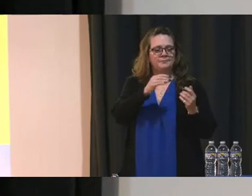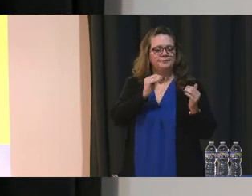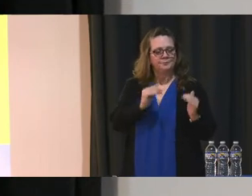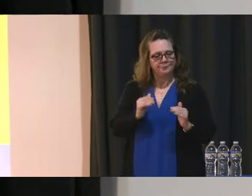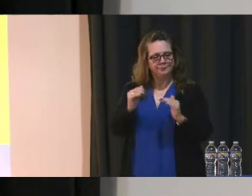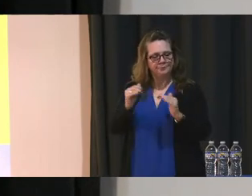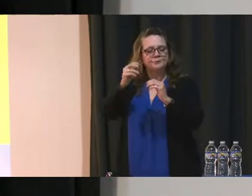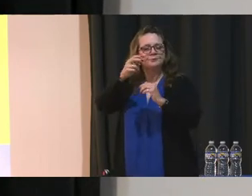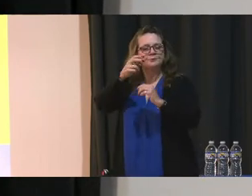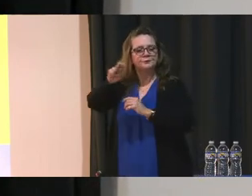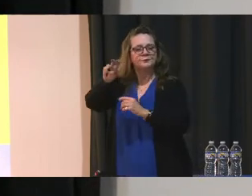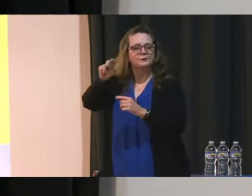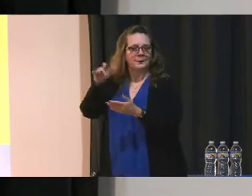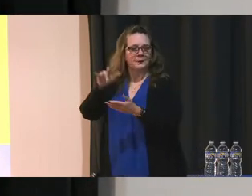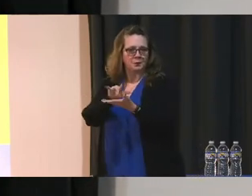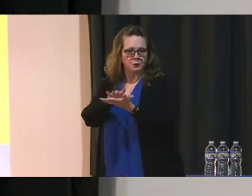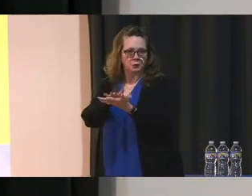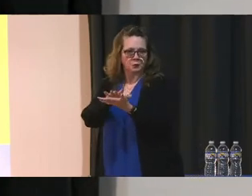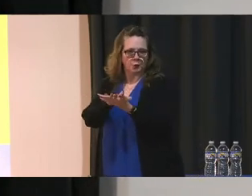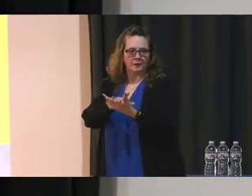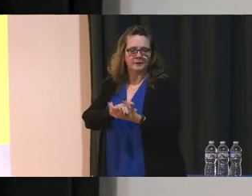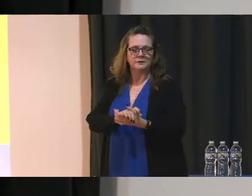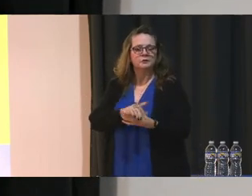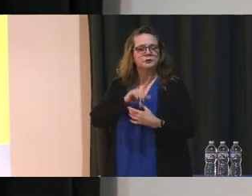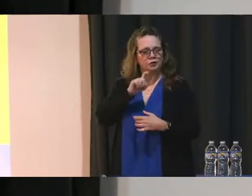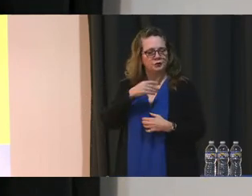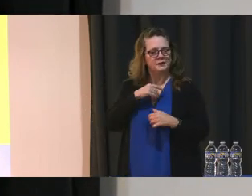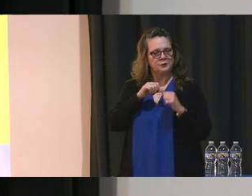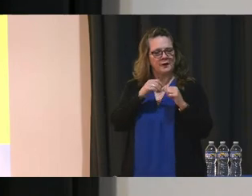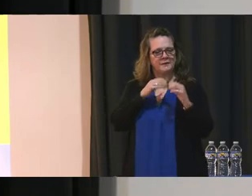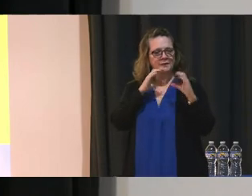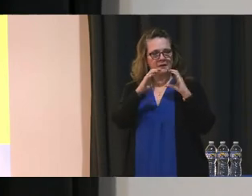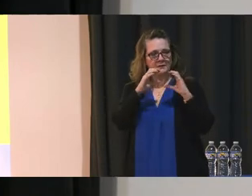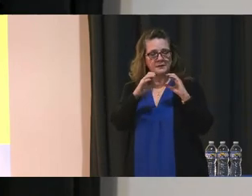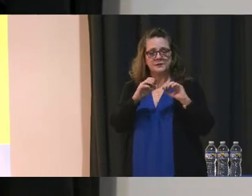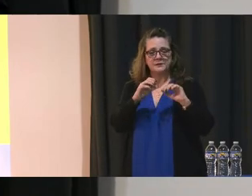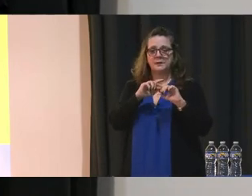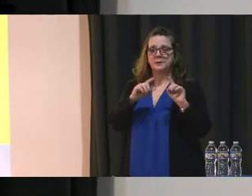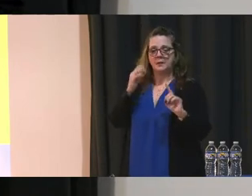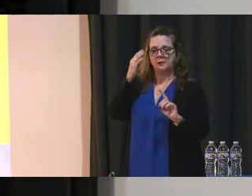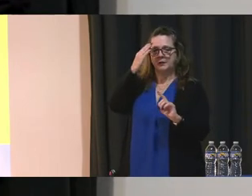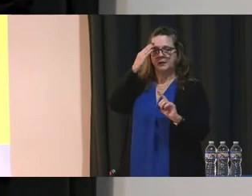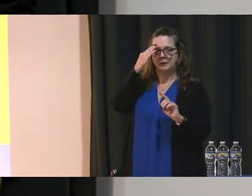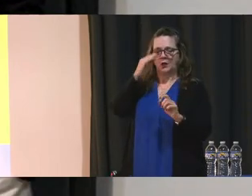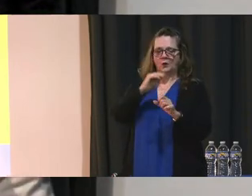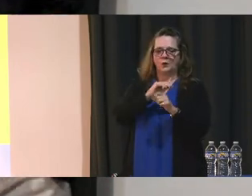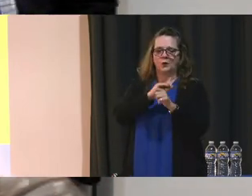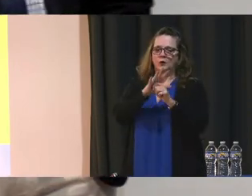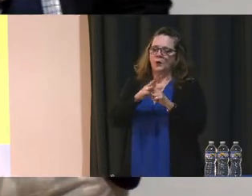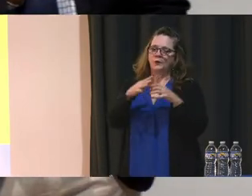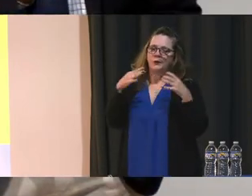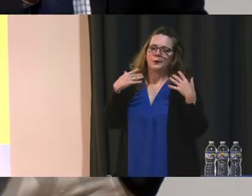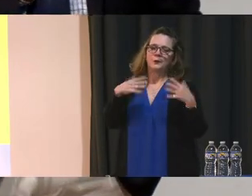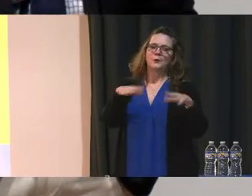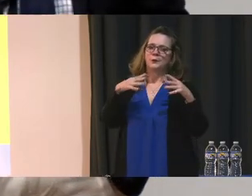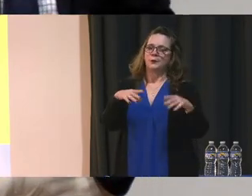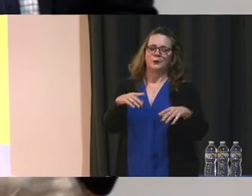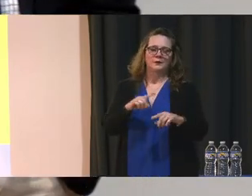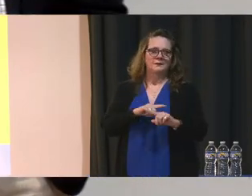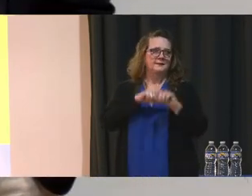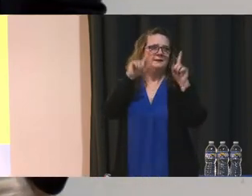grade, that we should be having in terms of conversations. What we do know is that COVID really put us in a different place